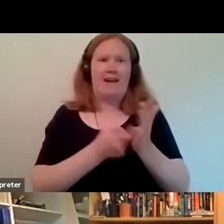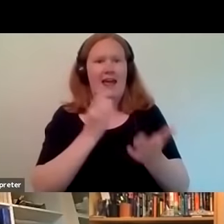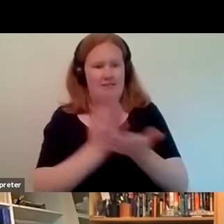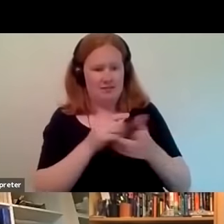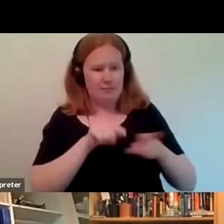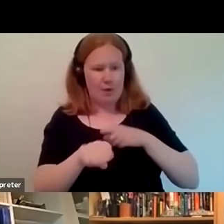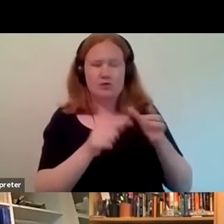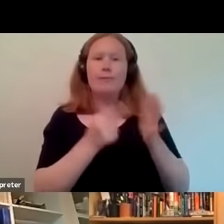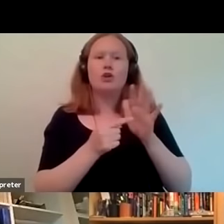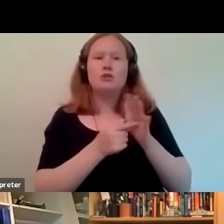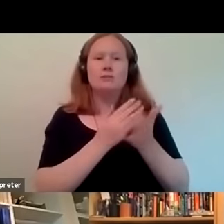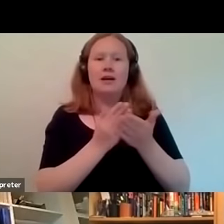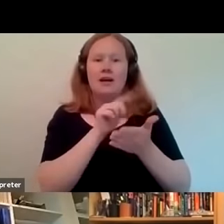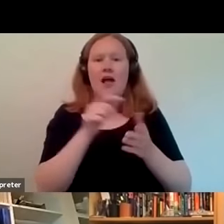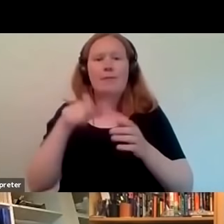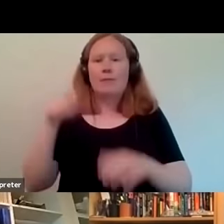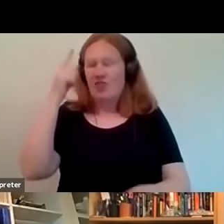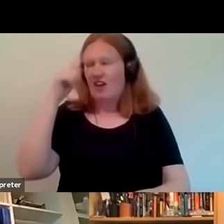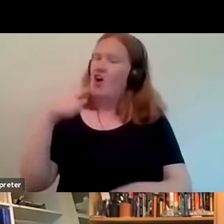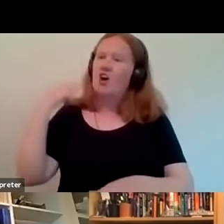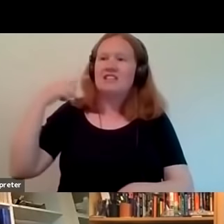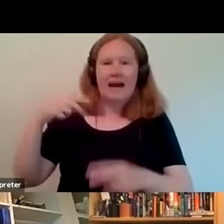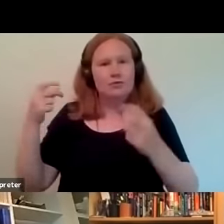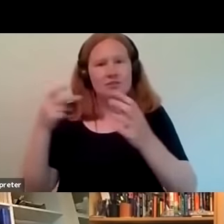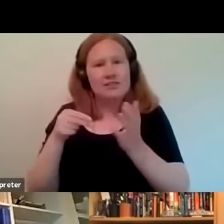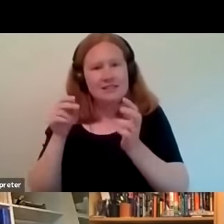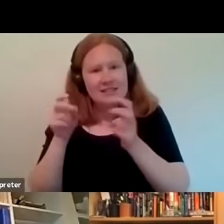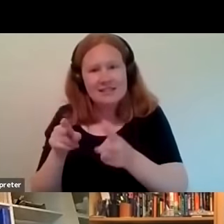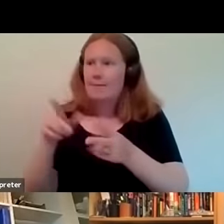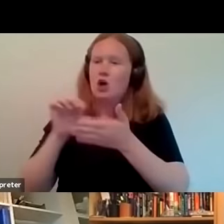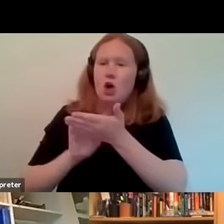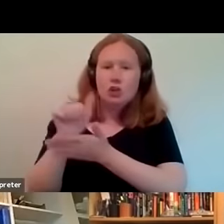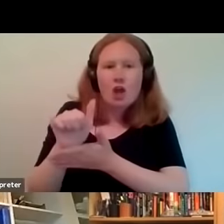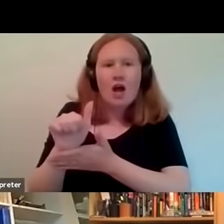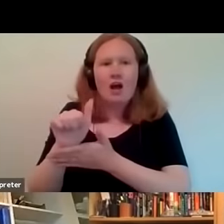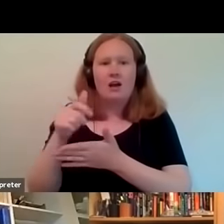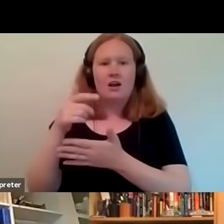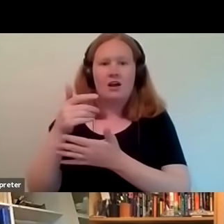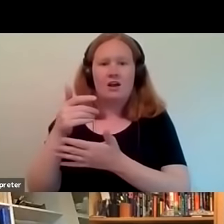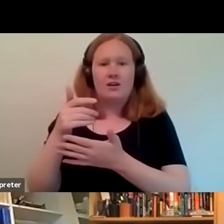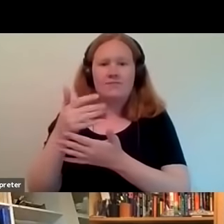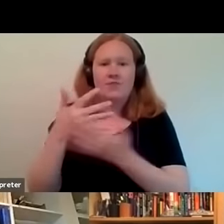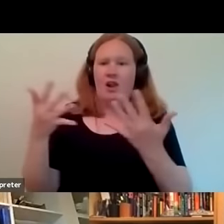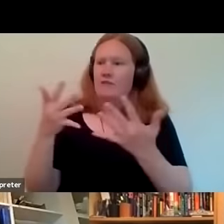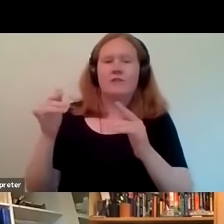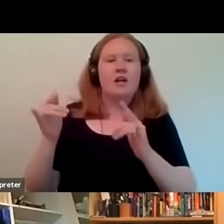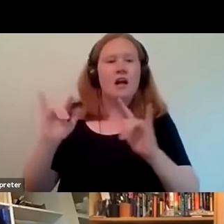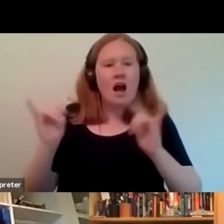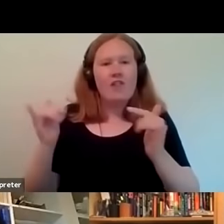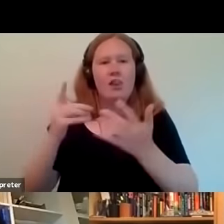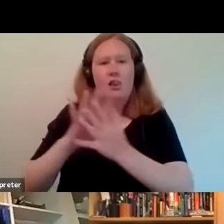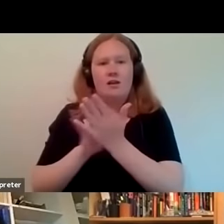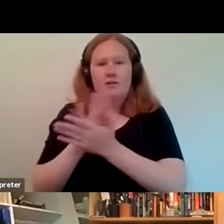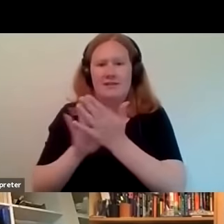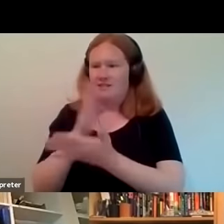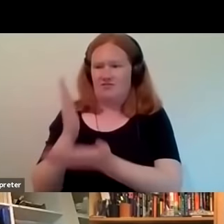associated with sound system culture um associated with like not in your carnival and not